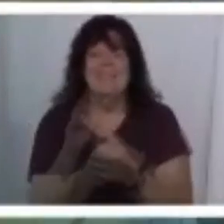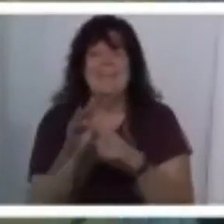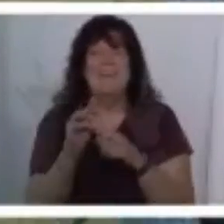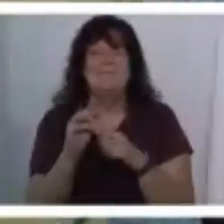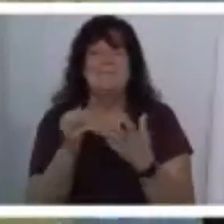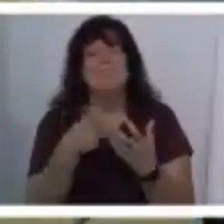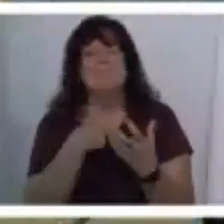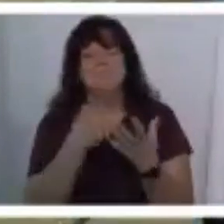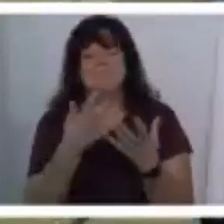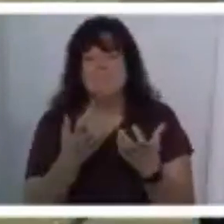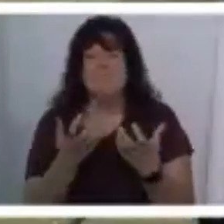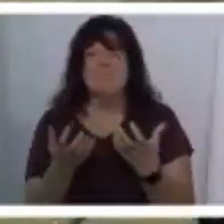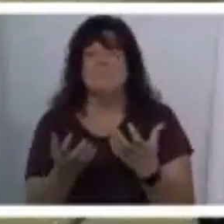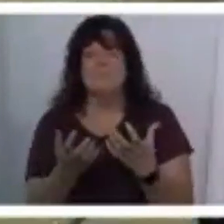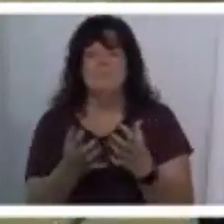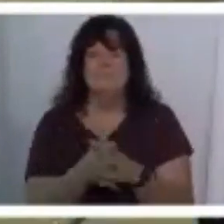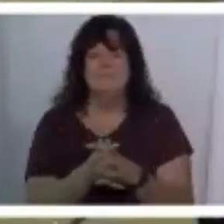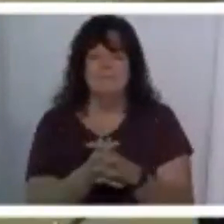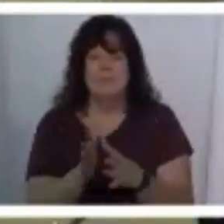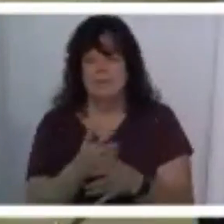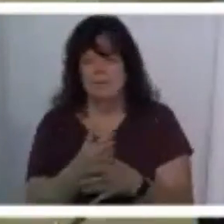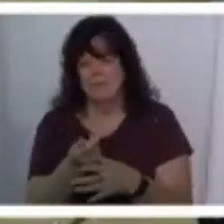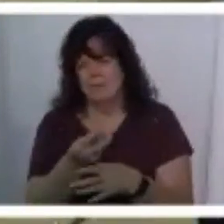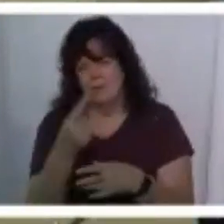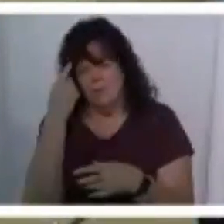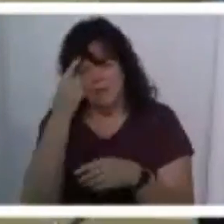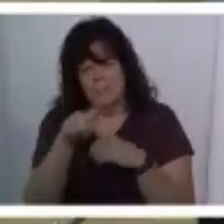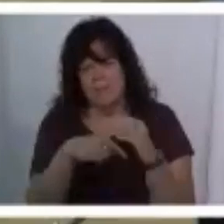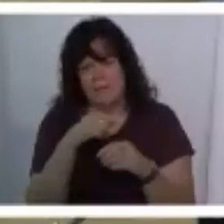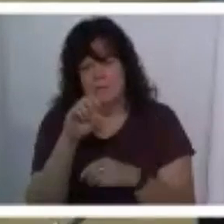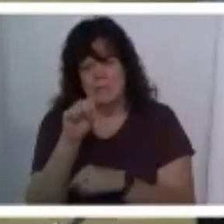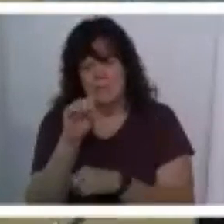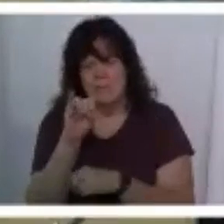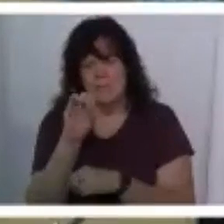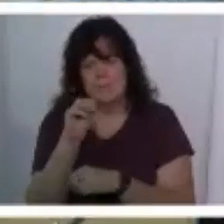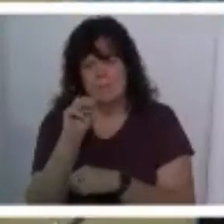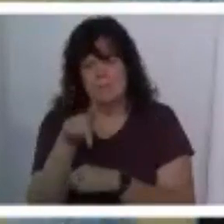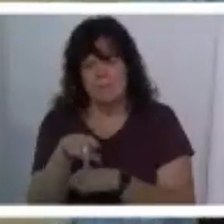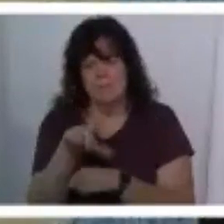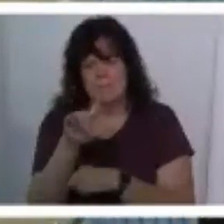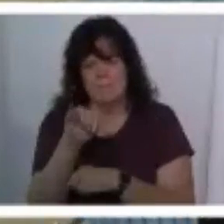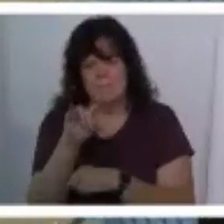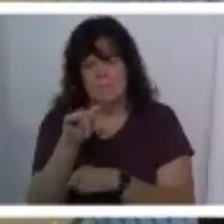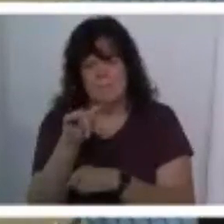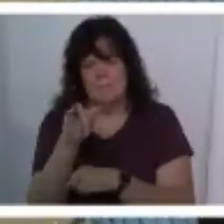i want to do uh share a few thoughts about simplicity uh about our future